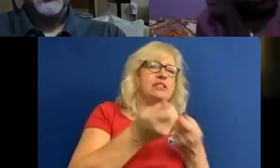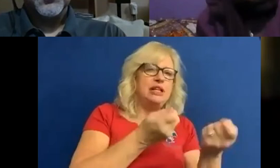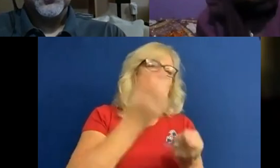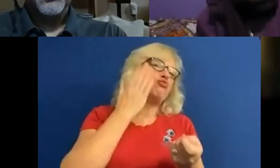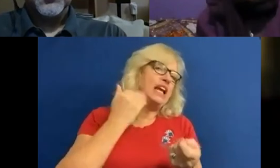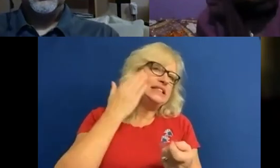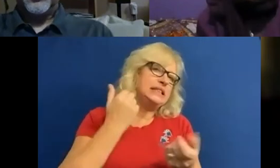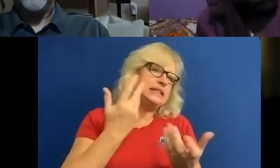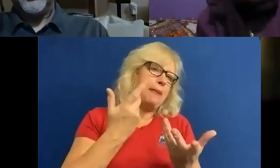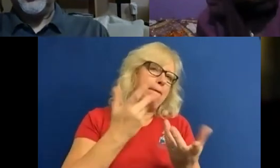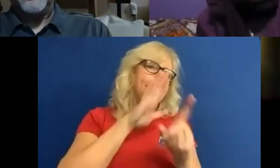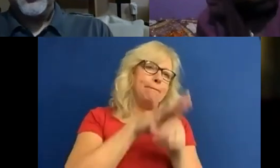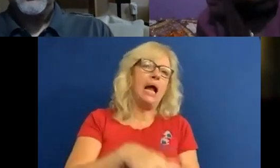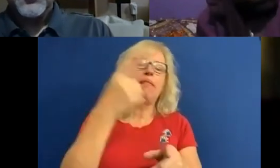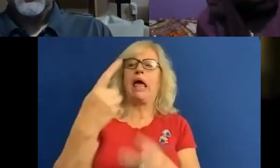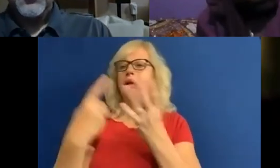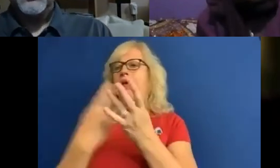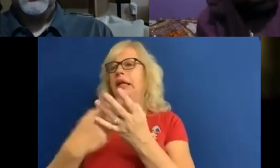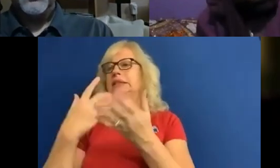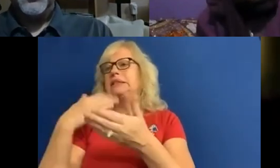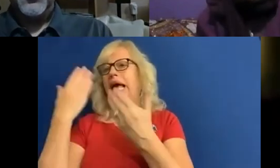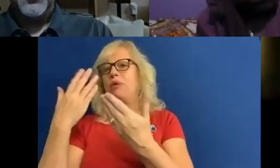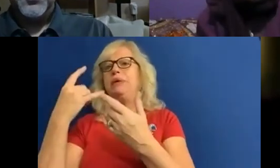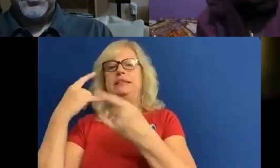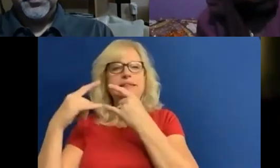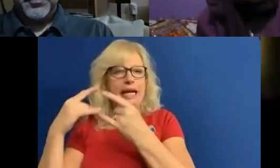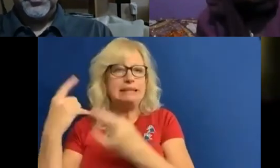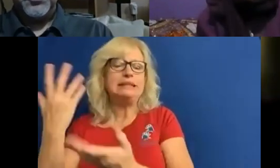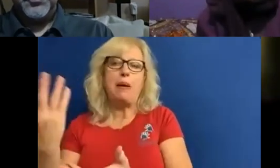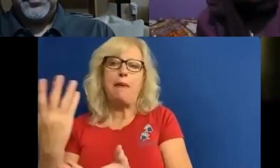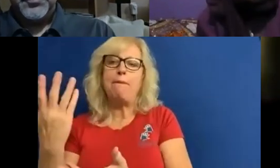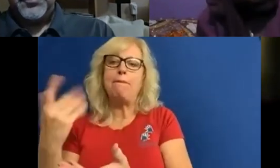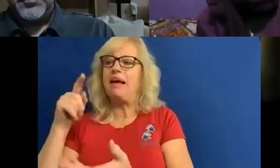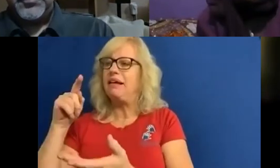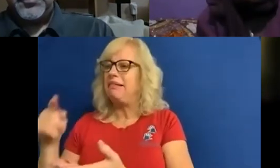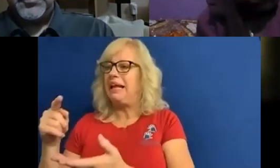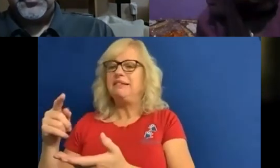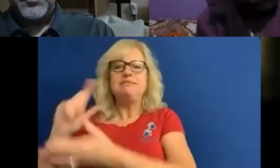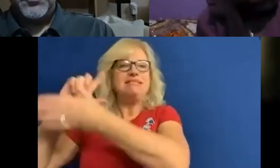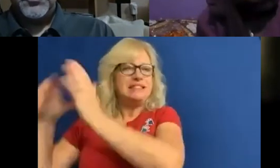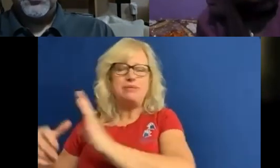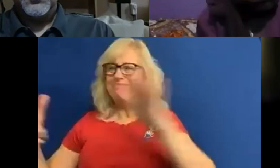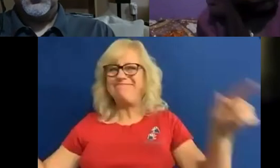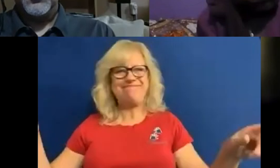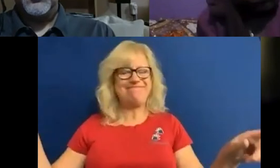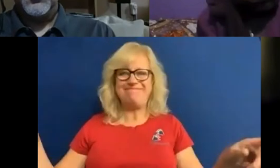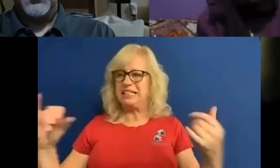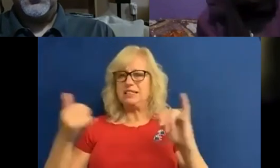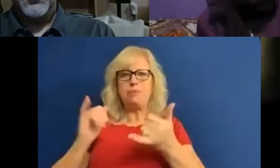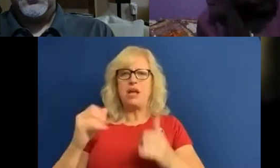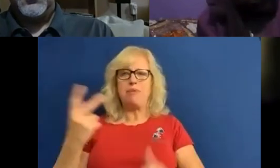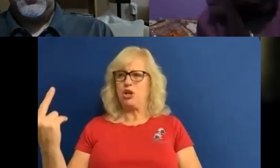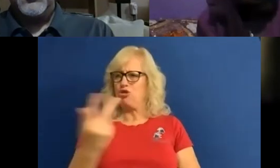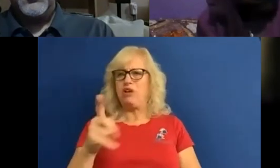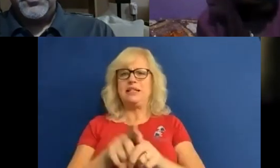have to consider sexism and then on the third day I'll have to consider ableism. I'm experiencing all three, all three, at once, all at the same